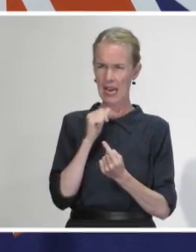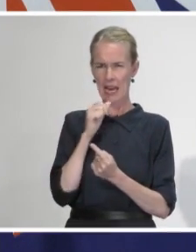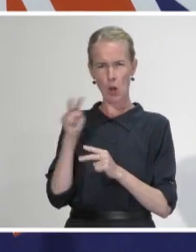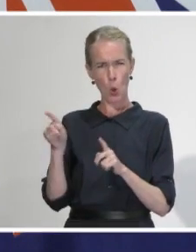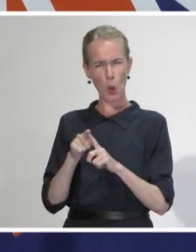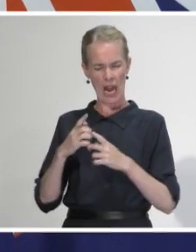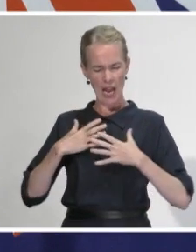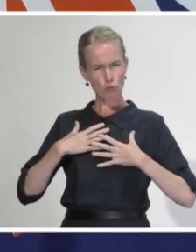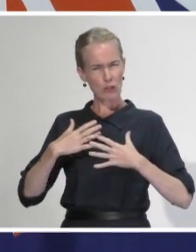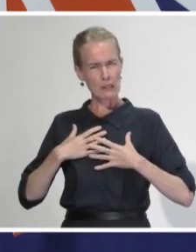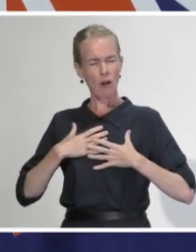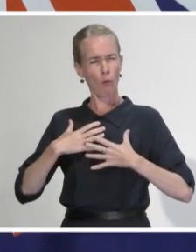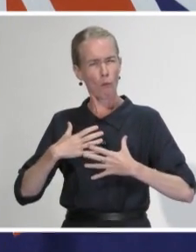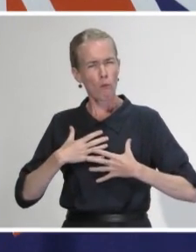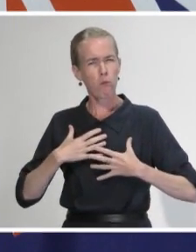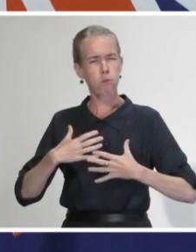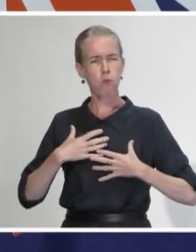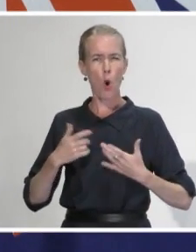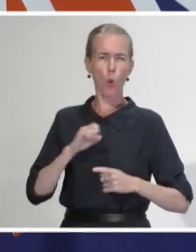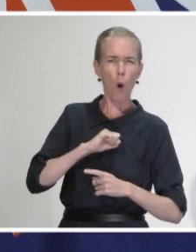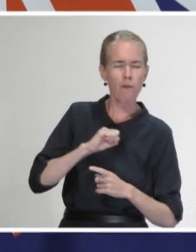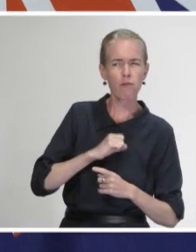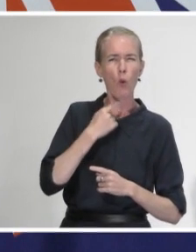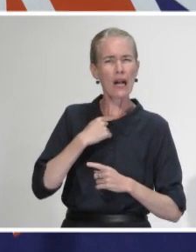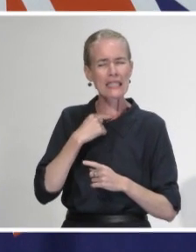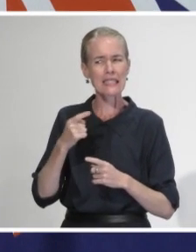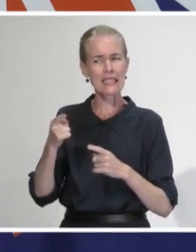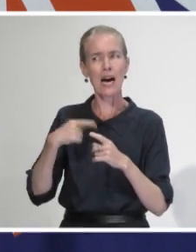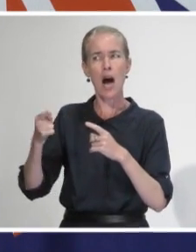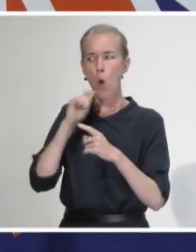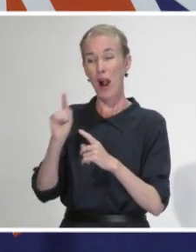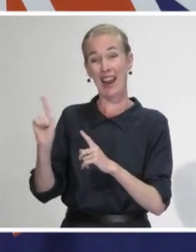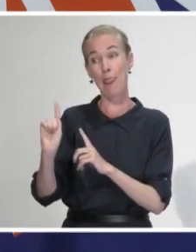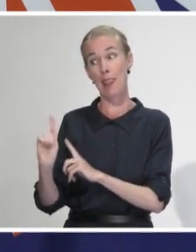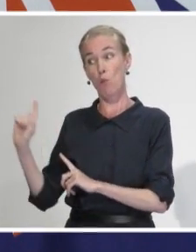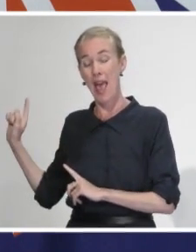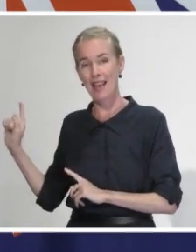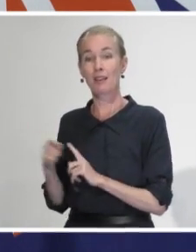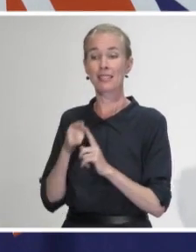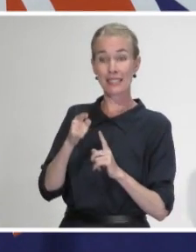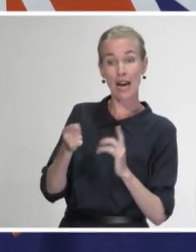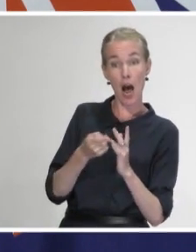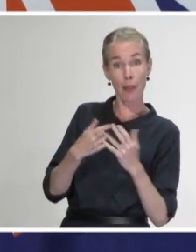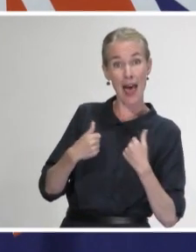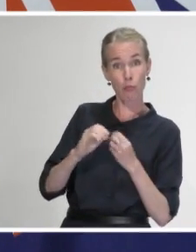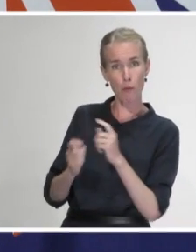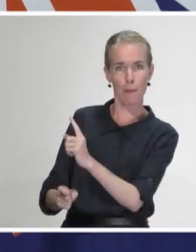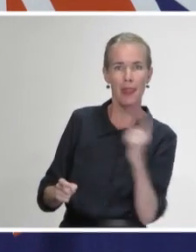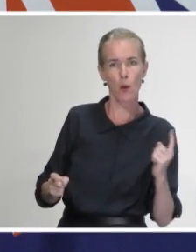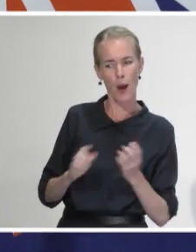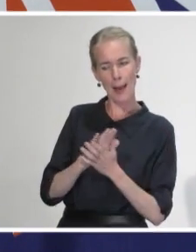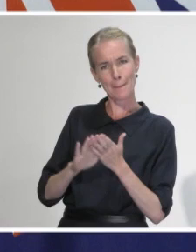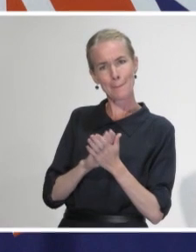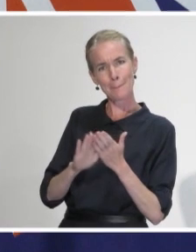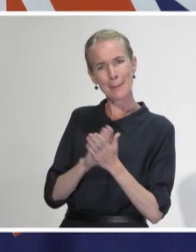conditions. So people should not delay seeking care, they should ring Healthline, get advice, they should ring their regular GP. And likewise